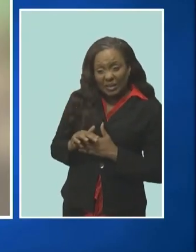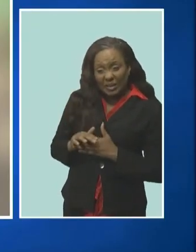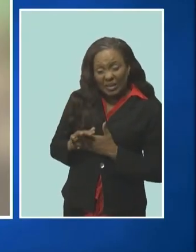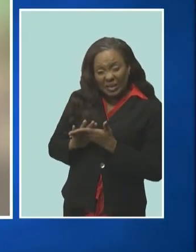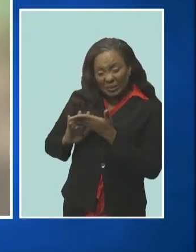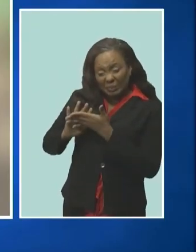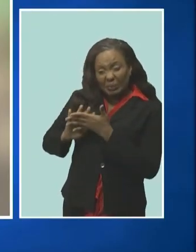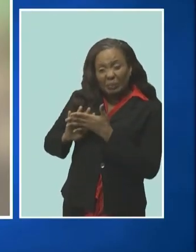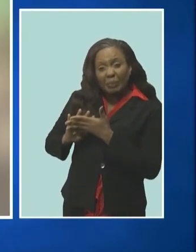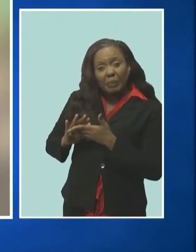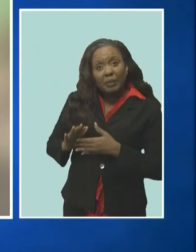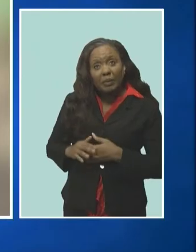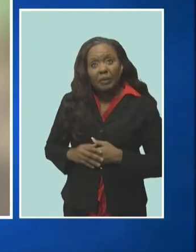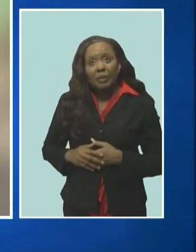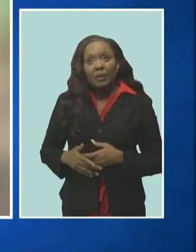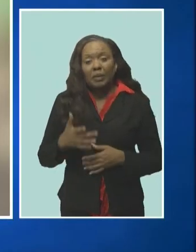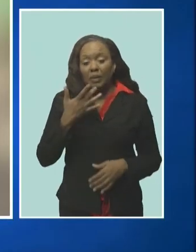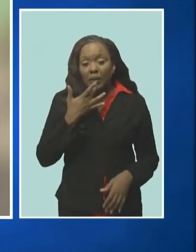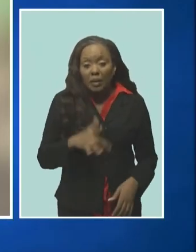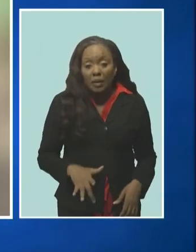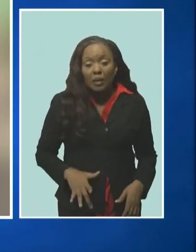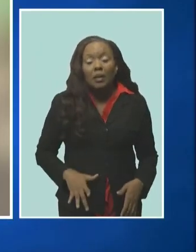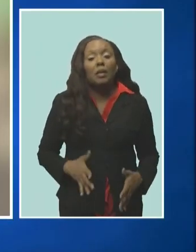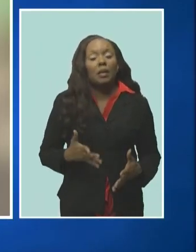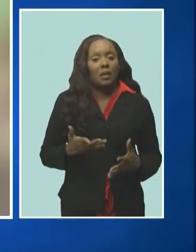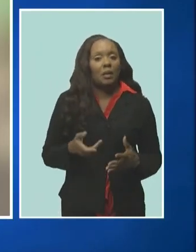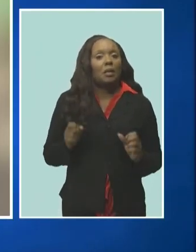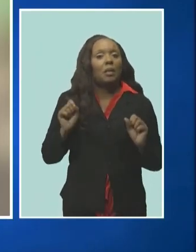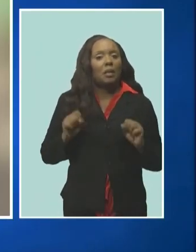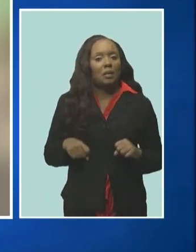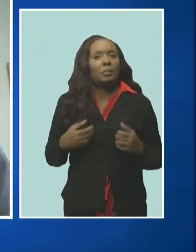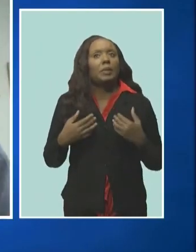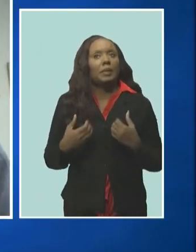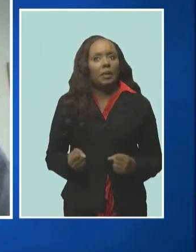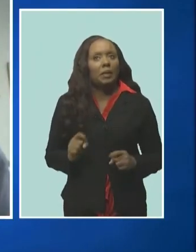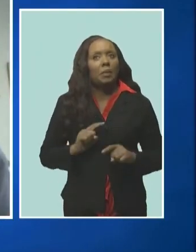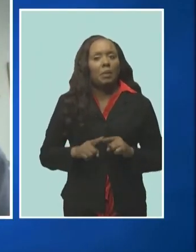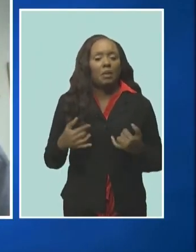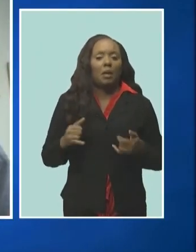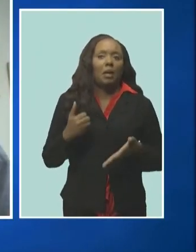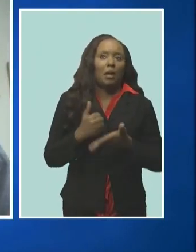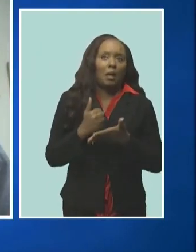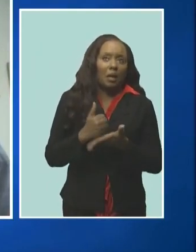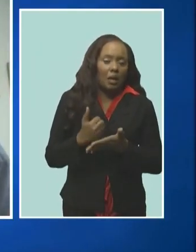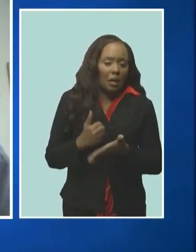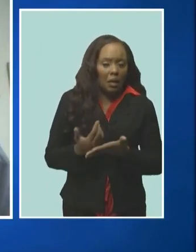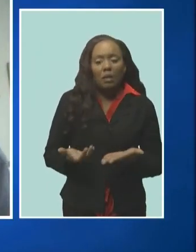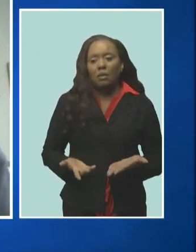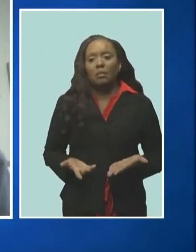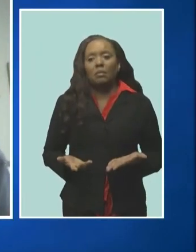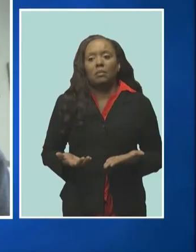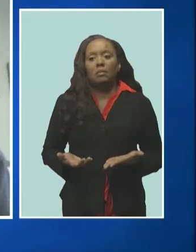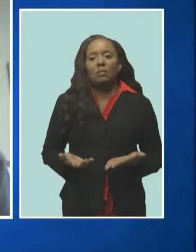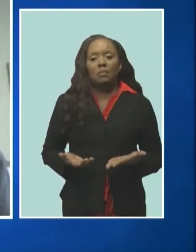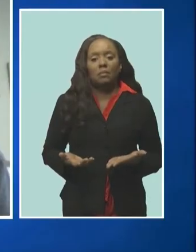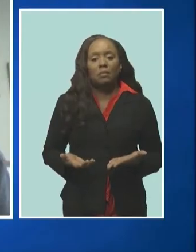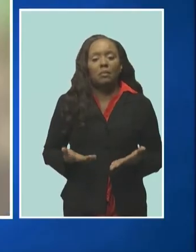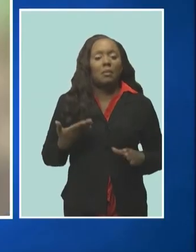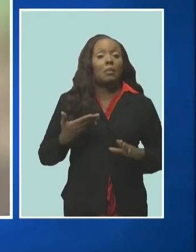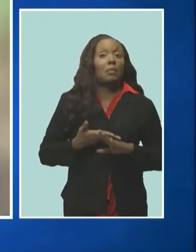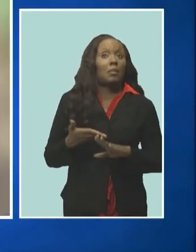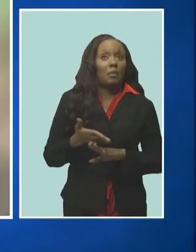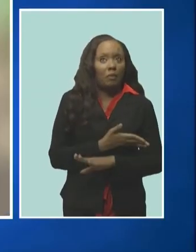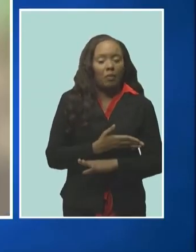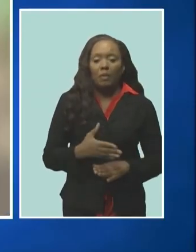luckily they seem relatively superficial but they still required treatment and they certainly weren't there when the horse was quite happily living in its paddock